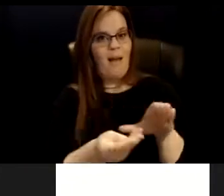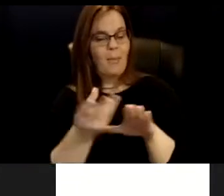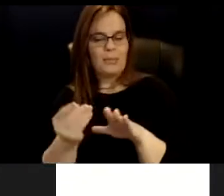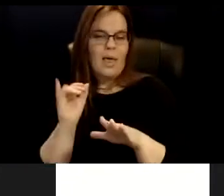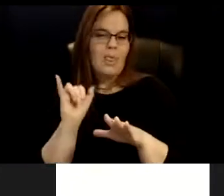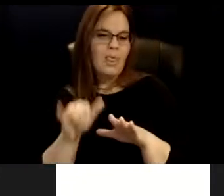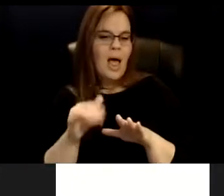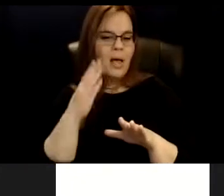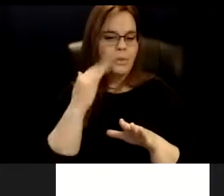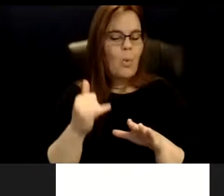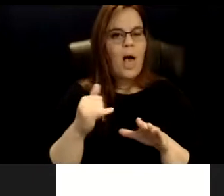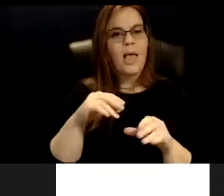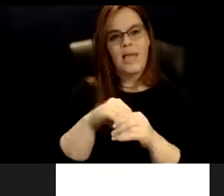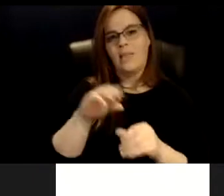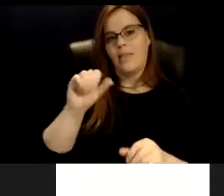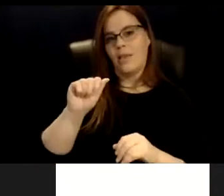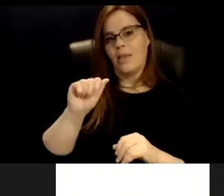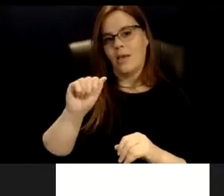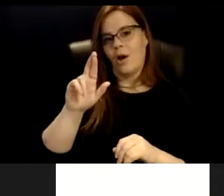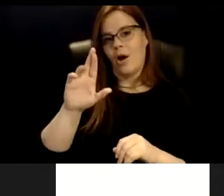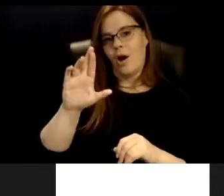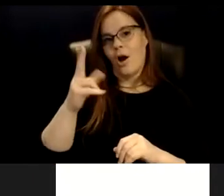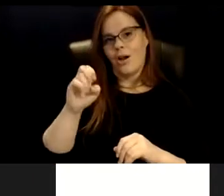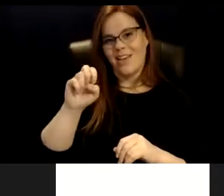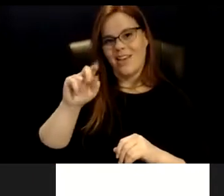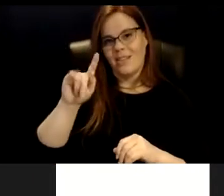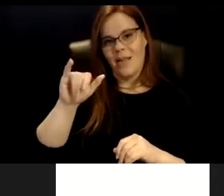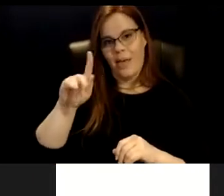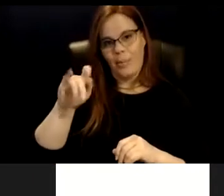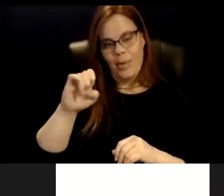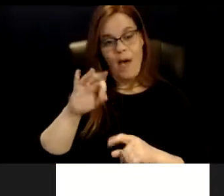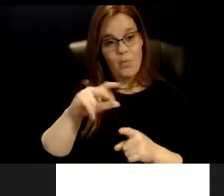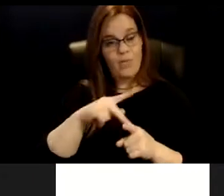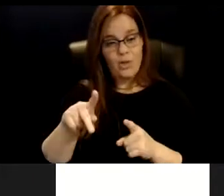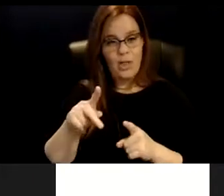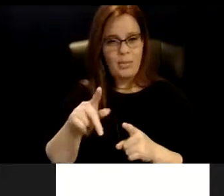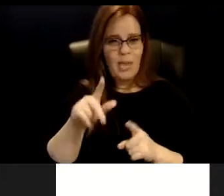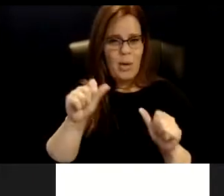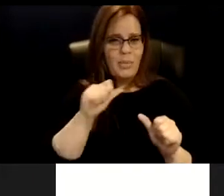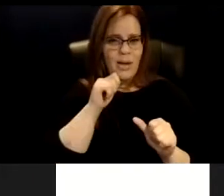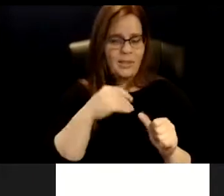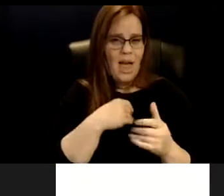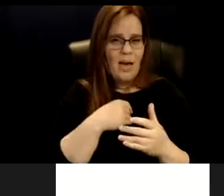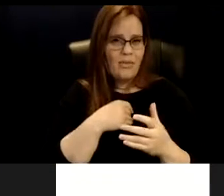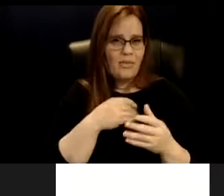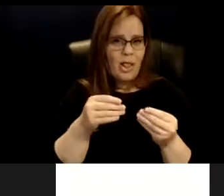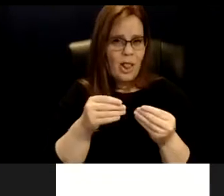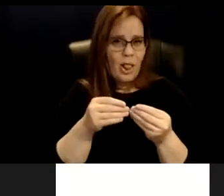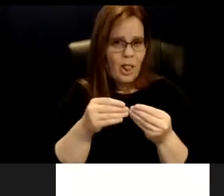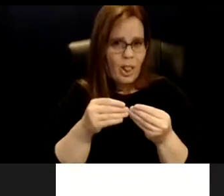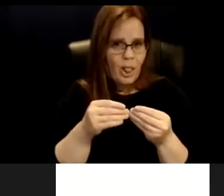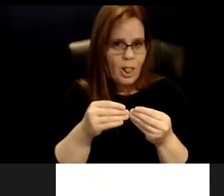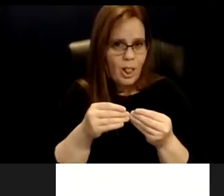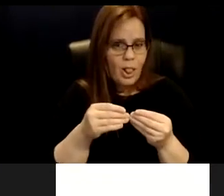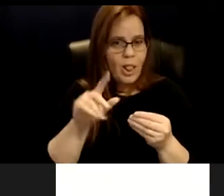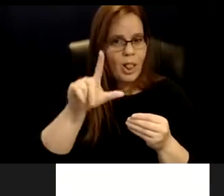because in that archetype of professionalism, it probably doesn't have lots. It probably doesn't have an